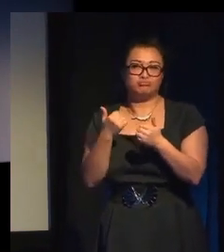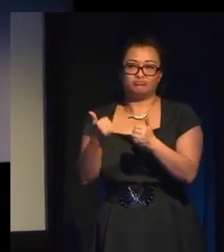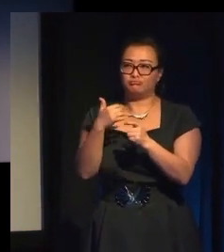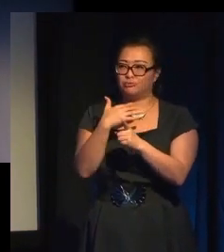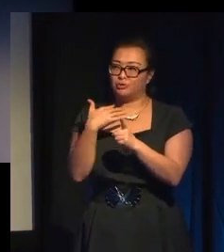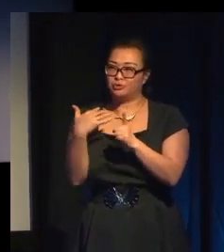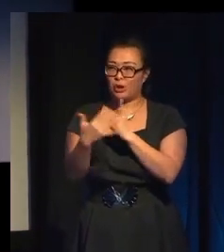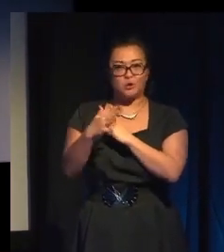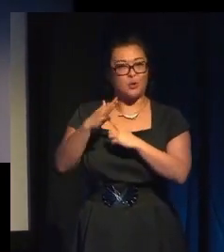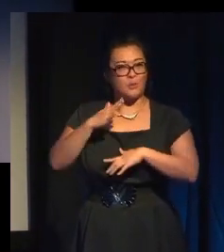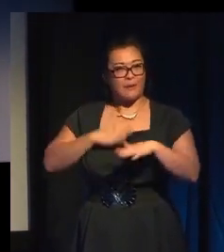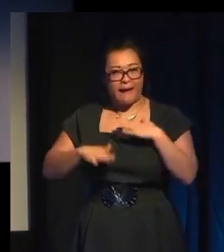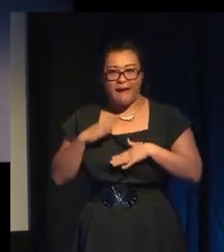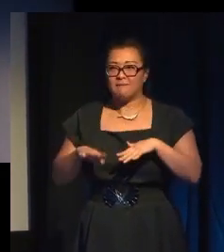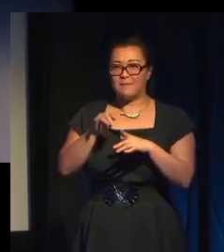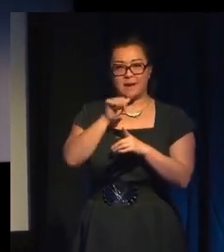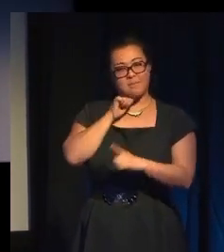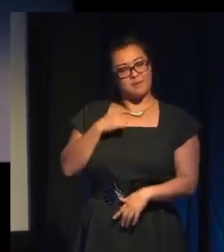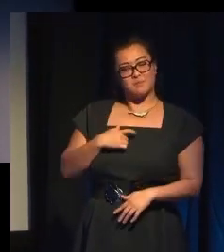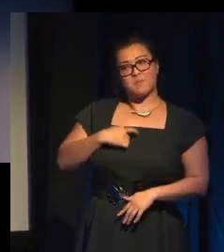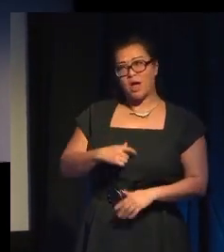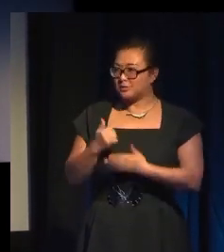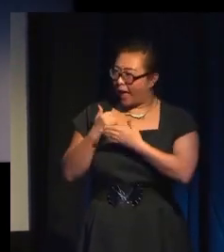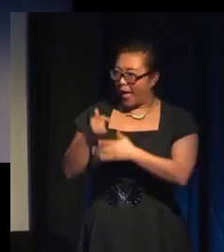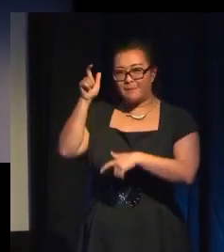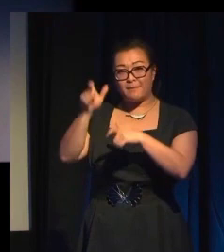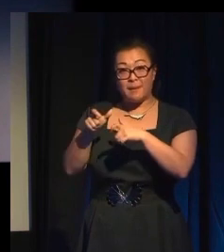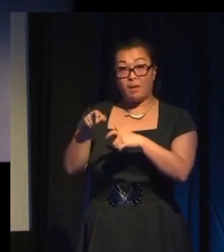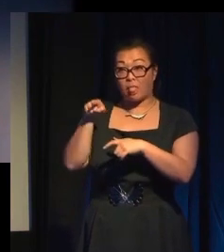person in a moral sense. That definitely helps.